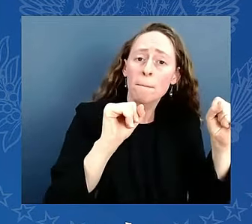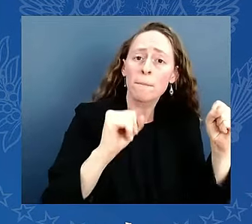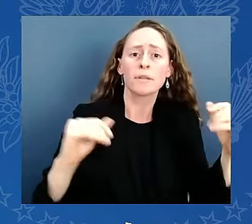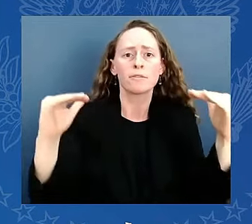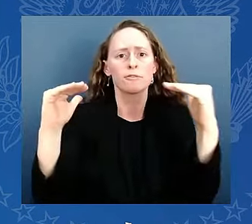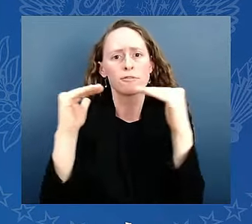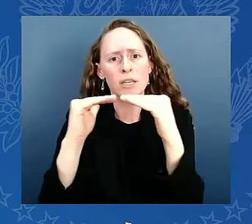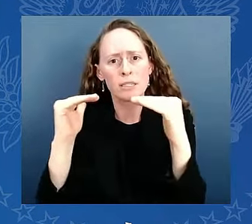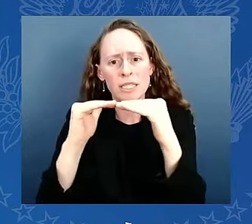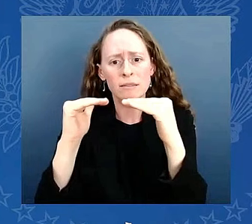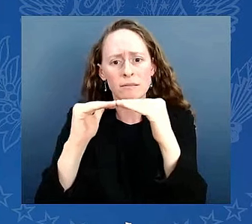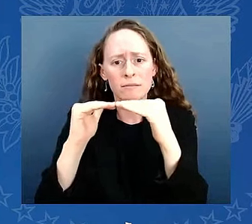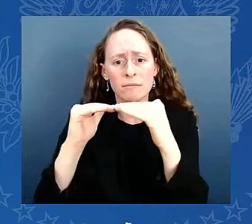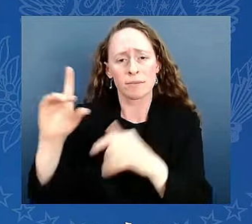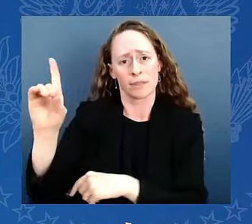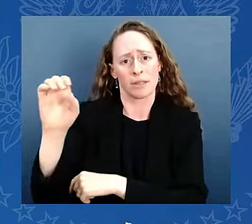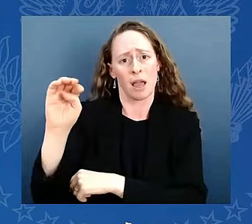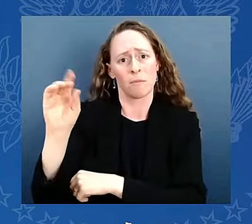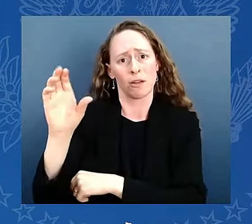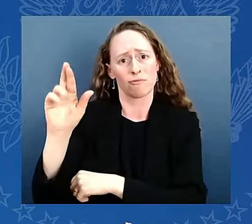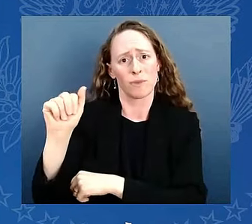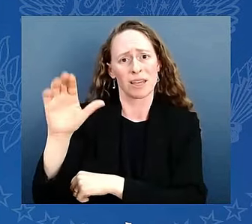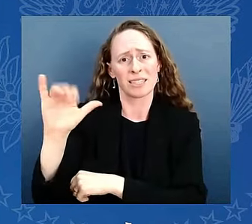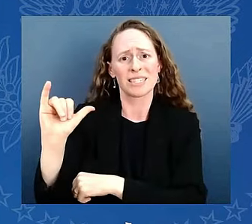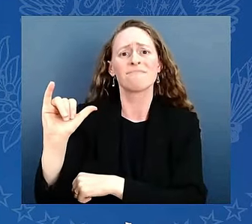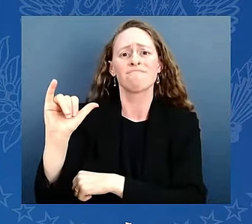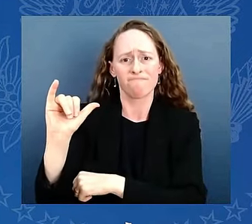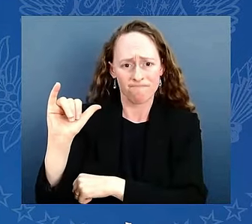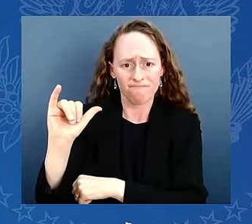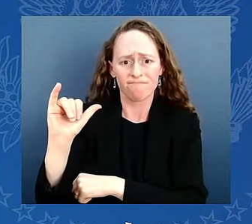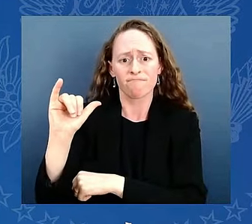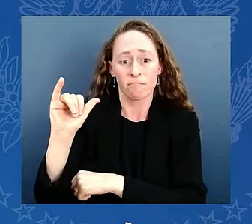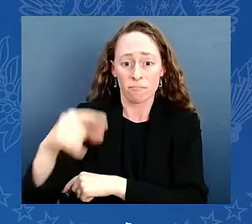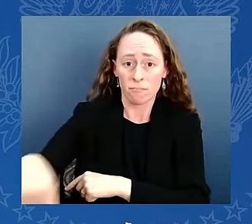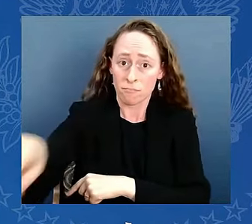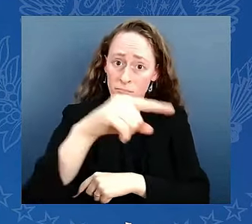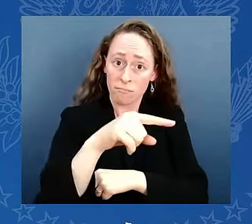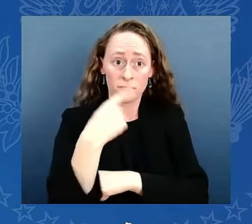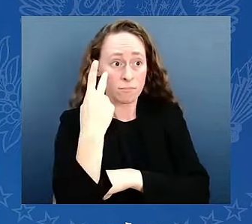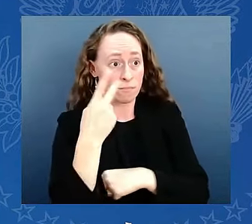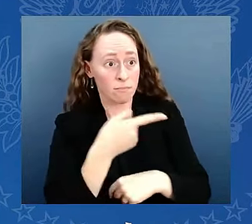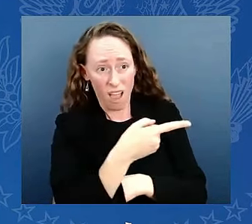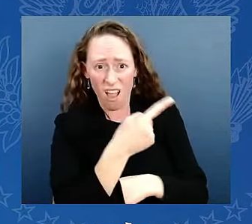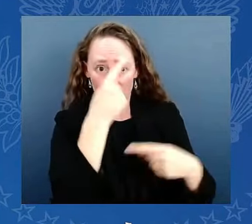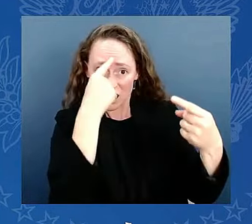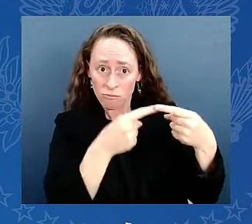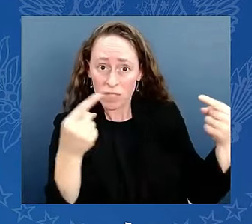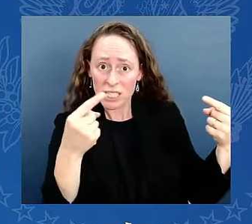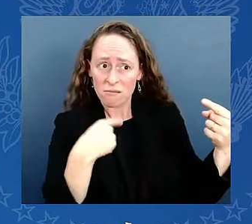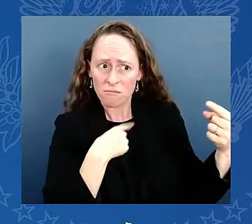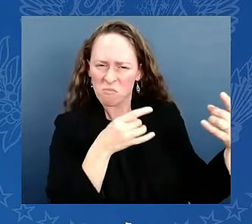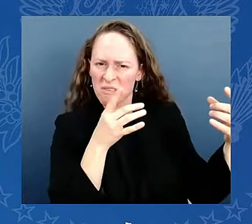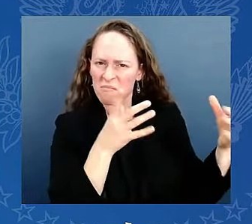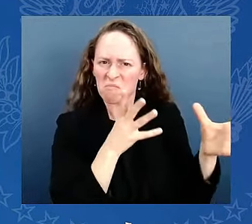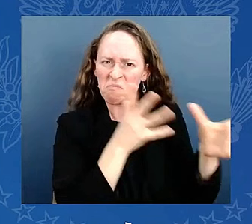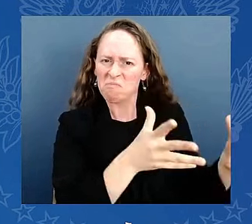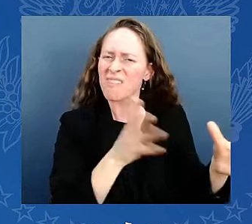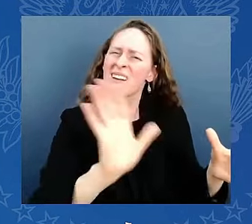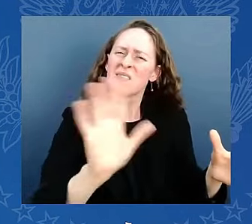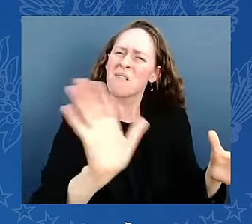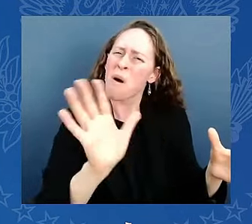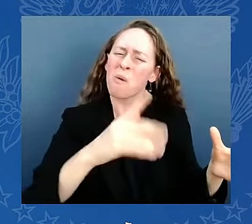we do that? Does character in public life still matter? I believe you know the answer to these questions